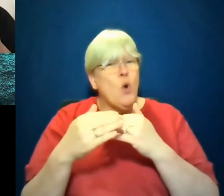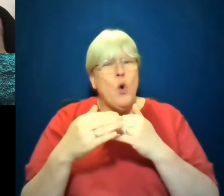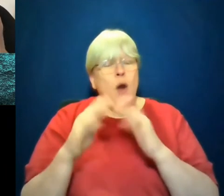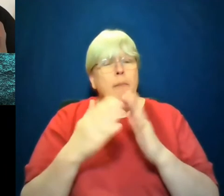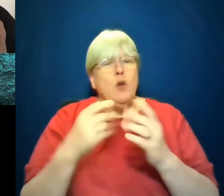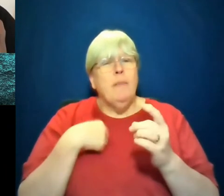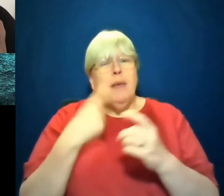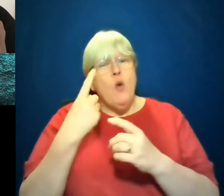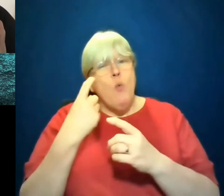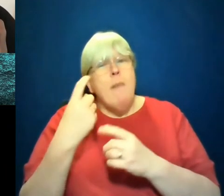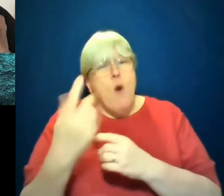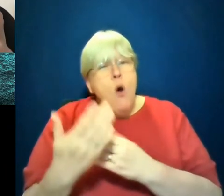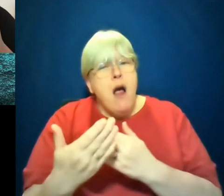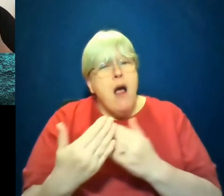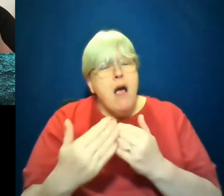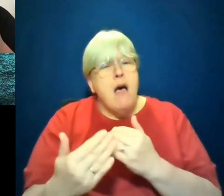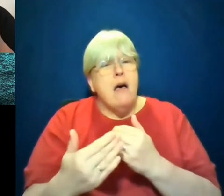think they are simply of the Trump era.